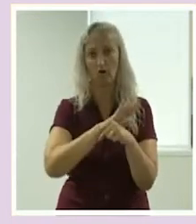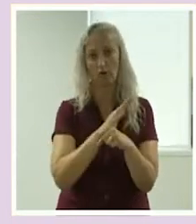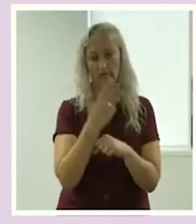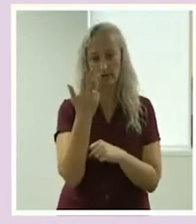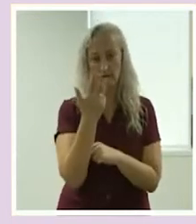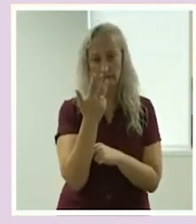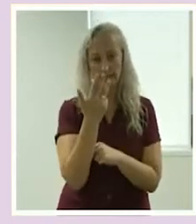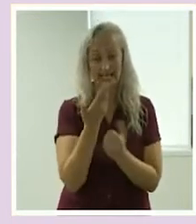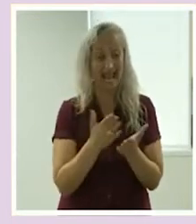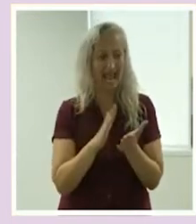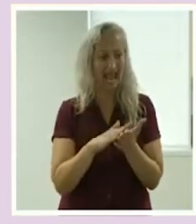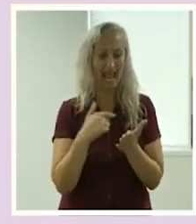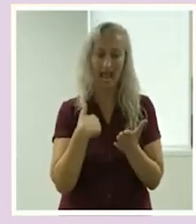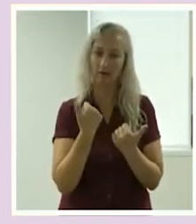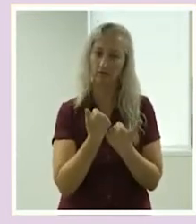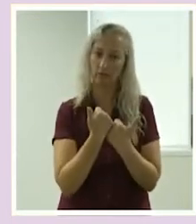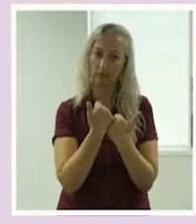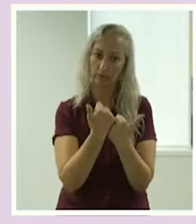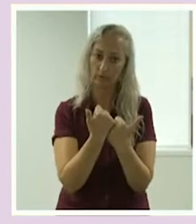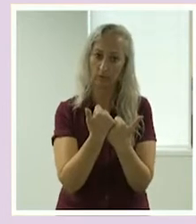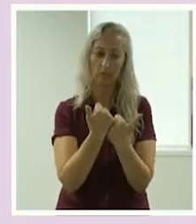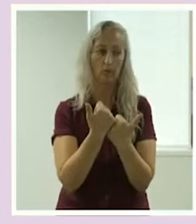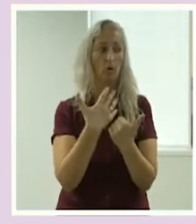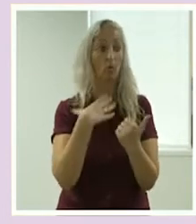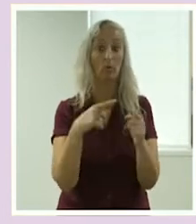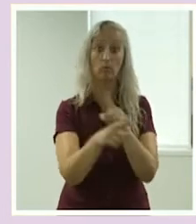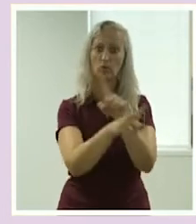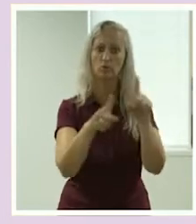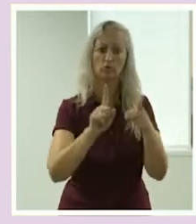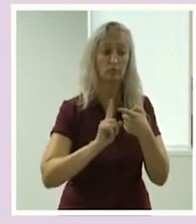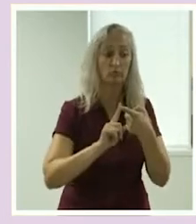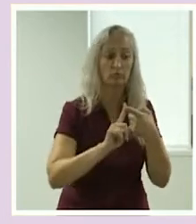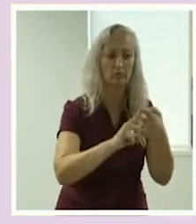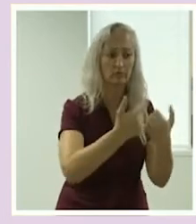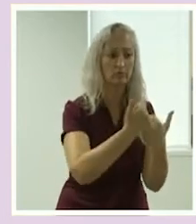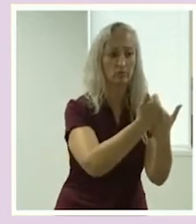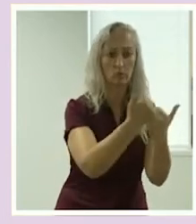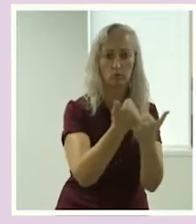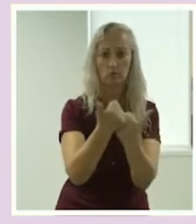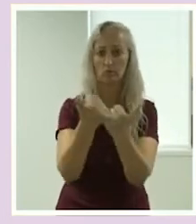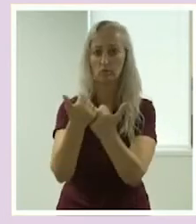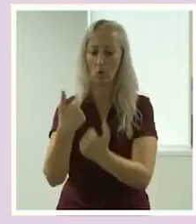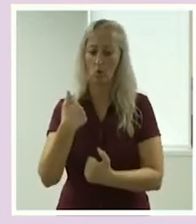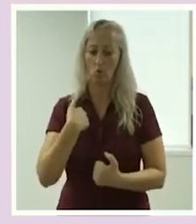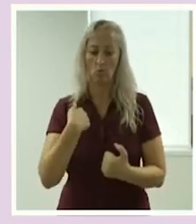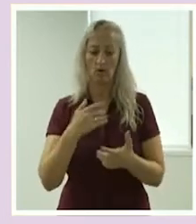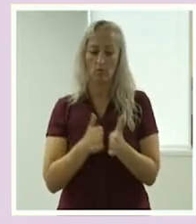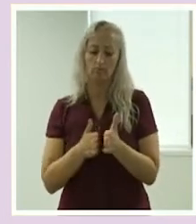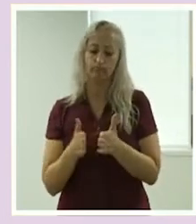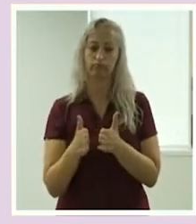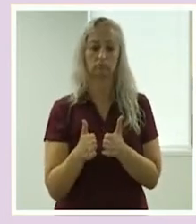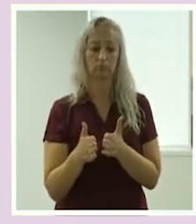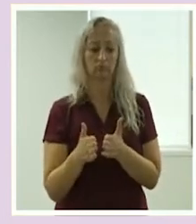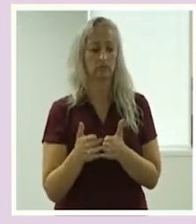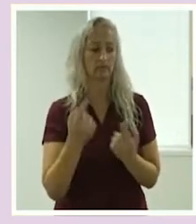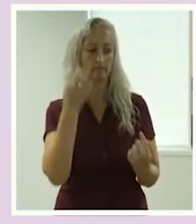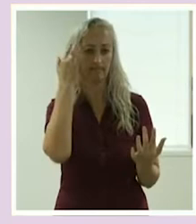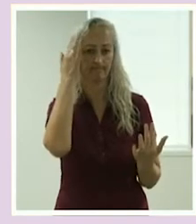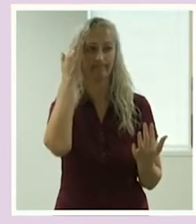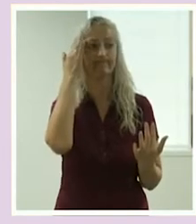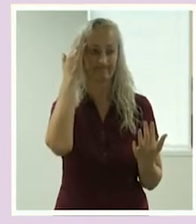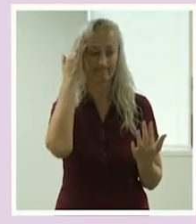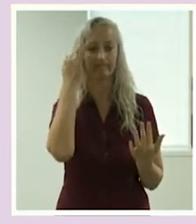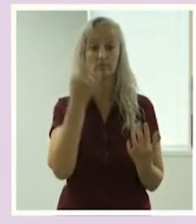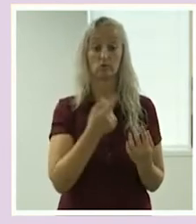ensure you could safely continue providing support to your clients, we're on the front foot with a number of initiatives. So in early 2020,